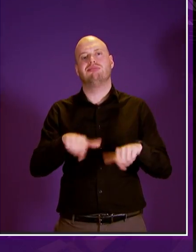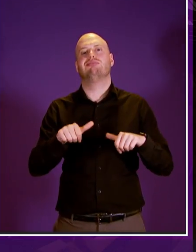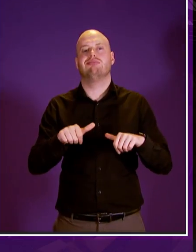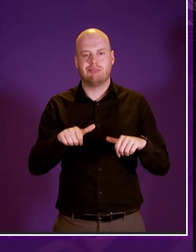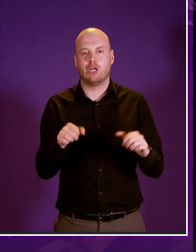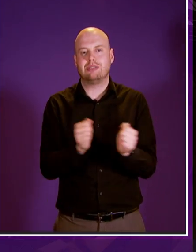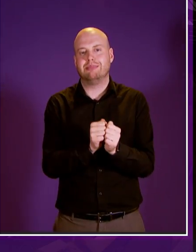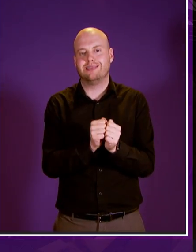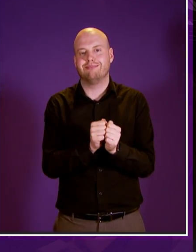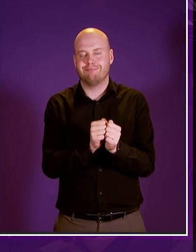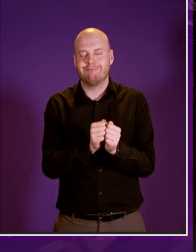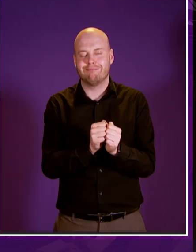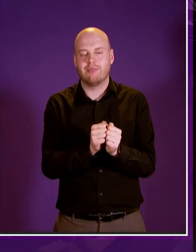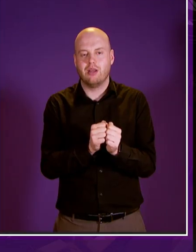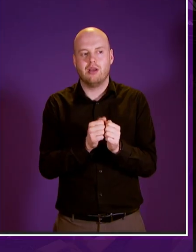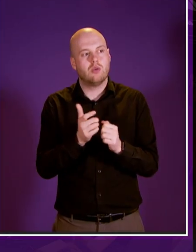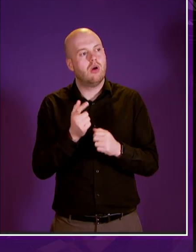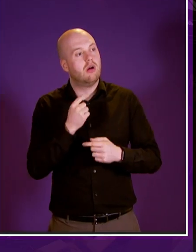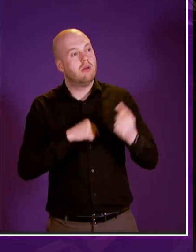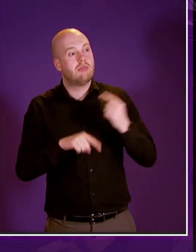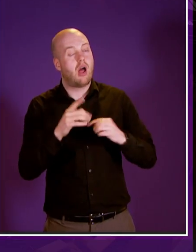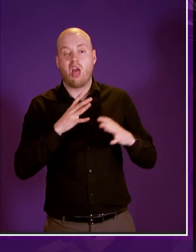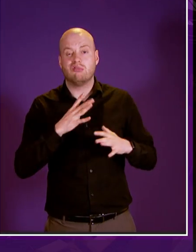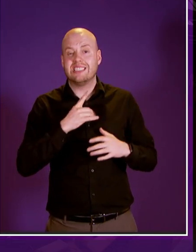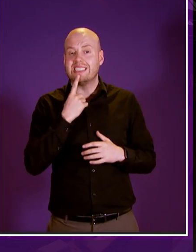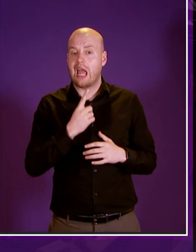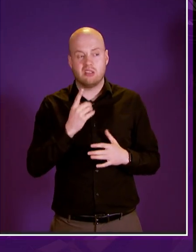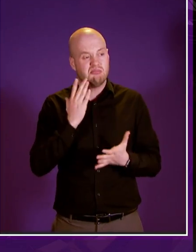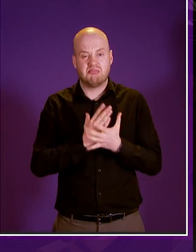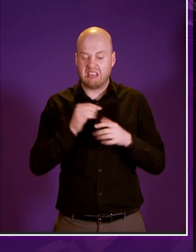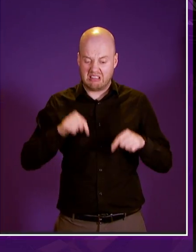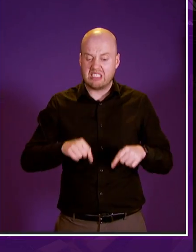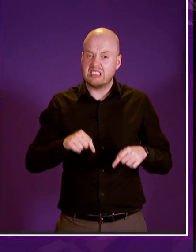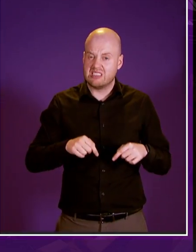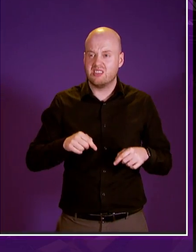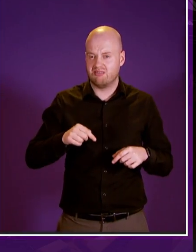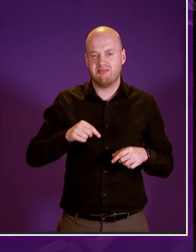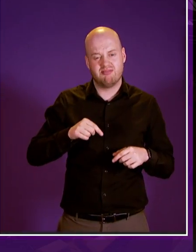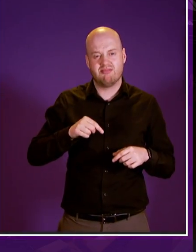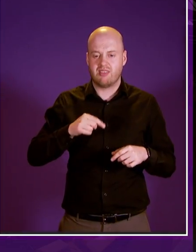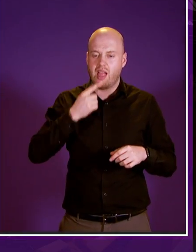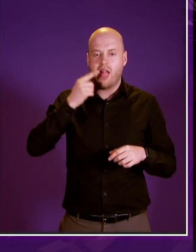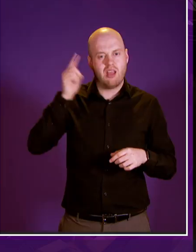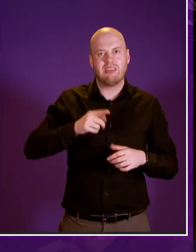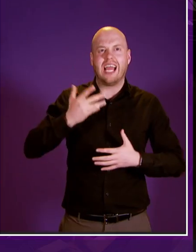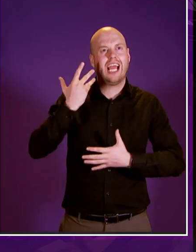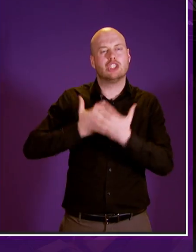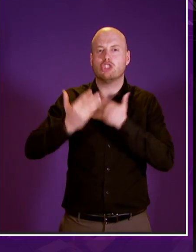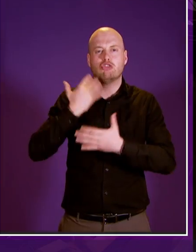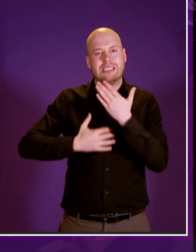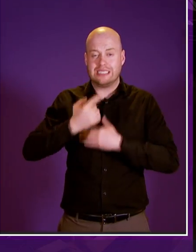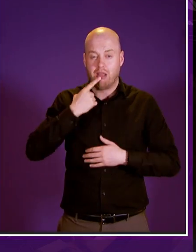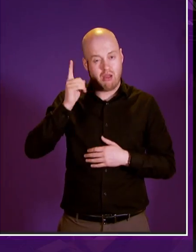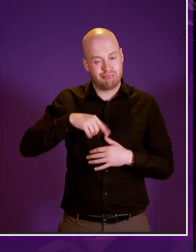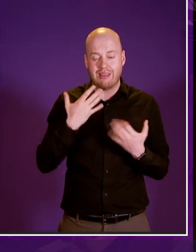actually want but as everyone else has already said presiding officer this is a historic debate and it gives us as parliamentarians the opportunity